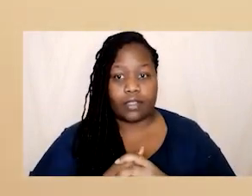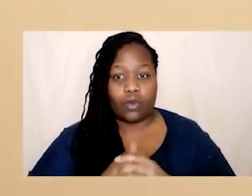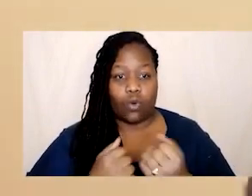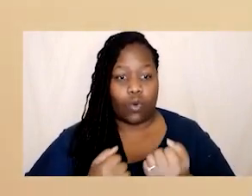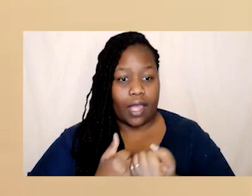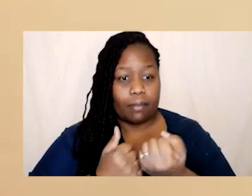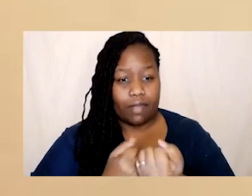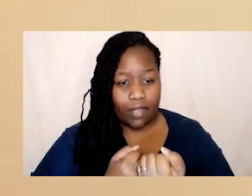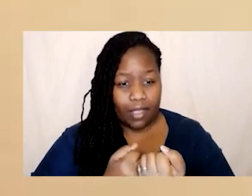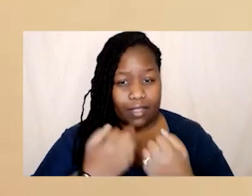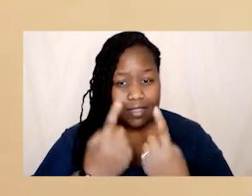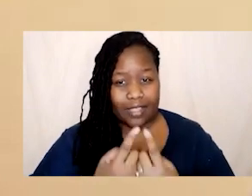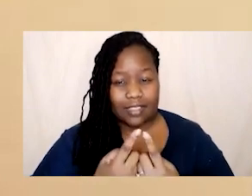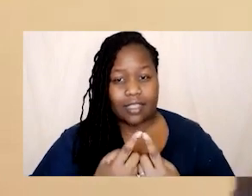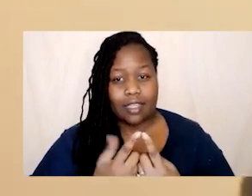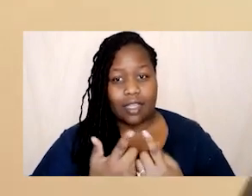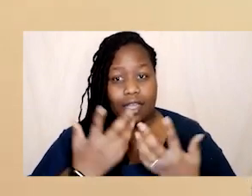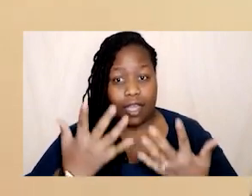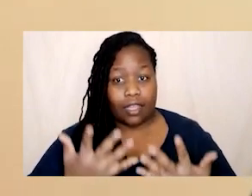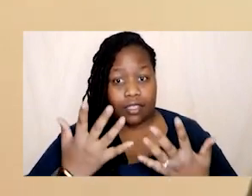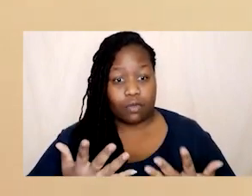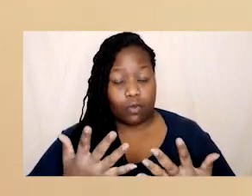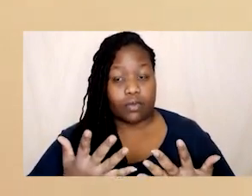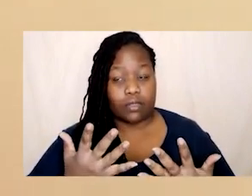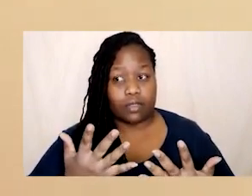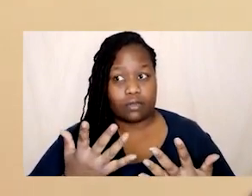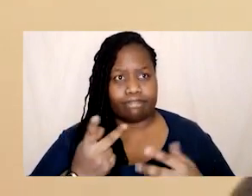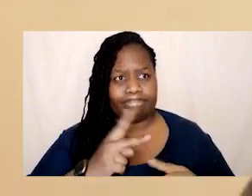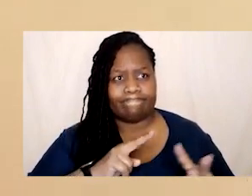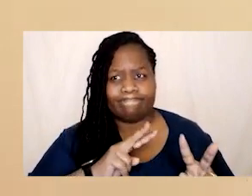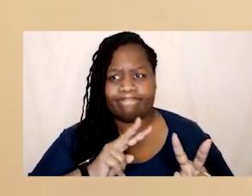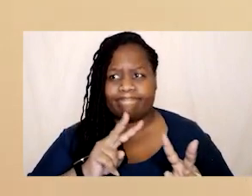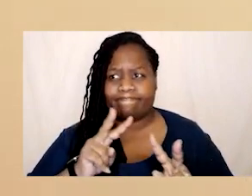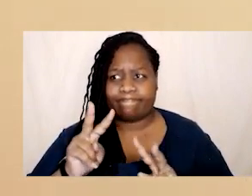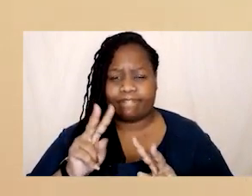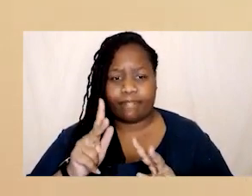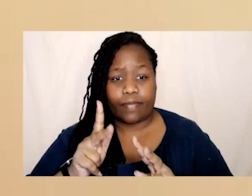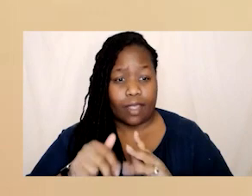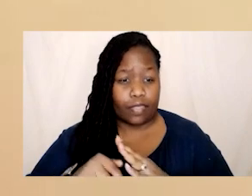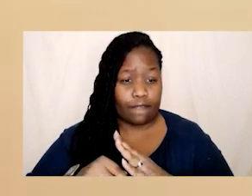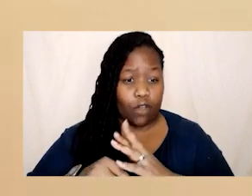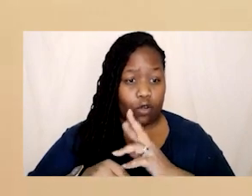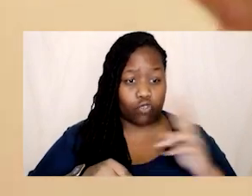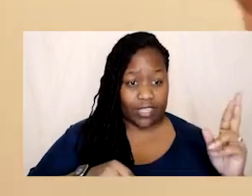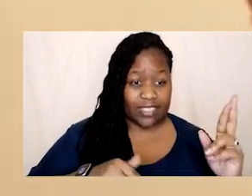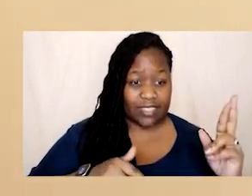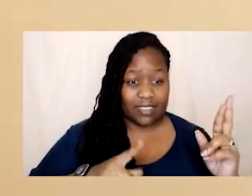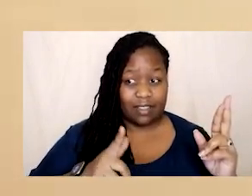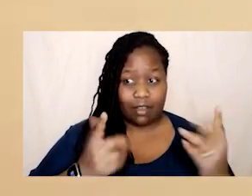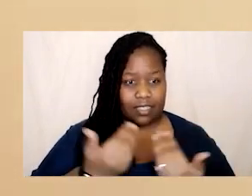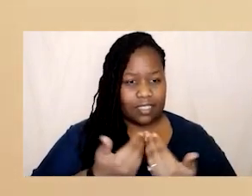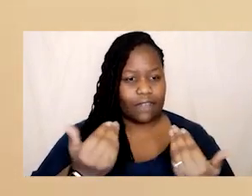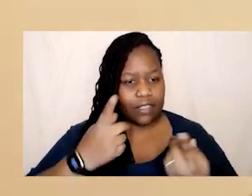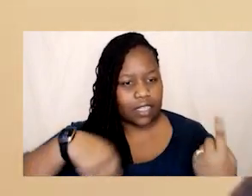people of color at this moment in time we are seeing like the far right that successfully divide us